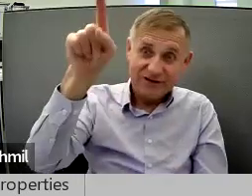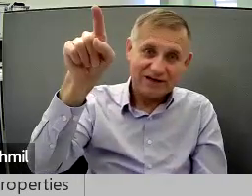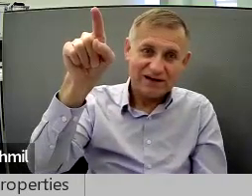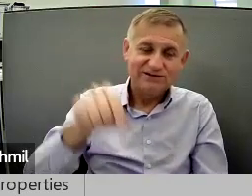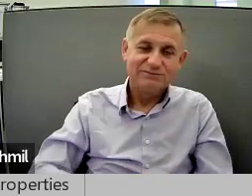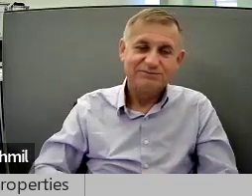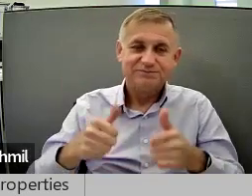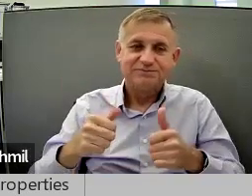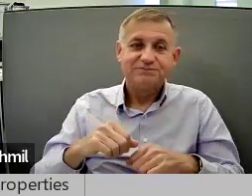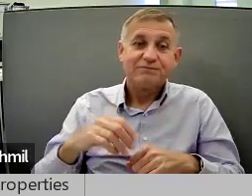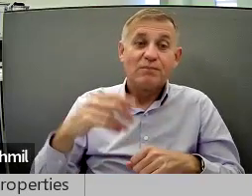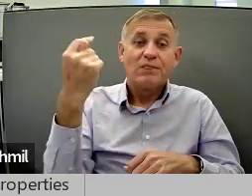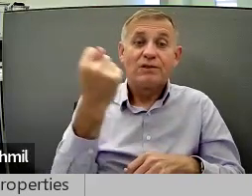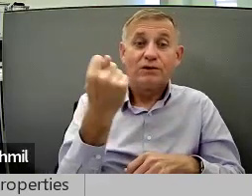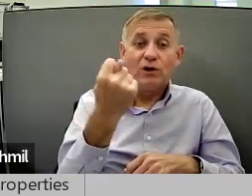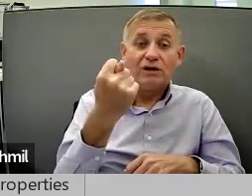there.